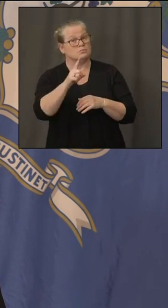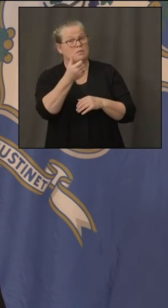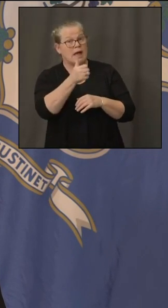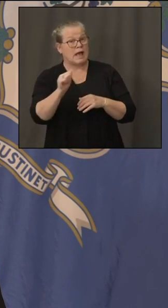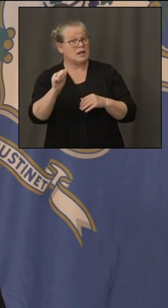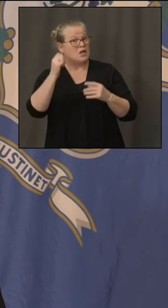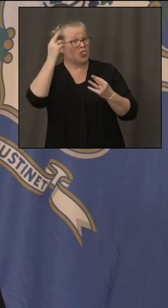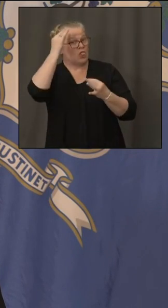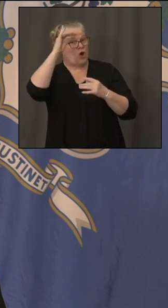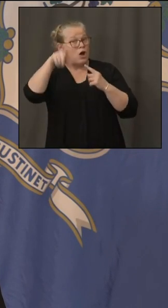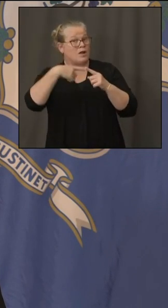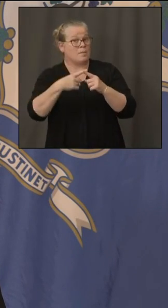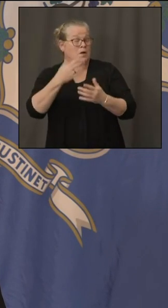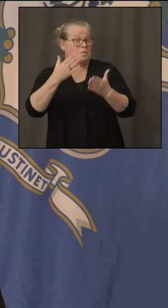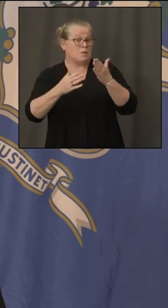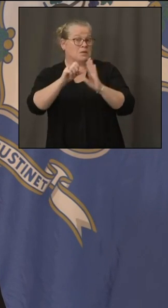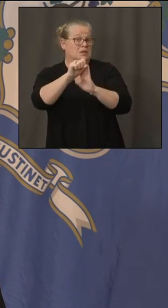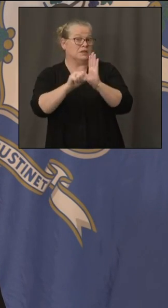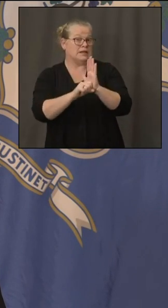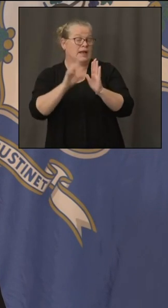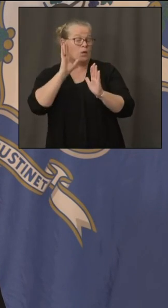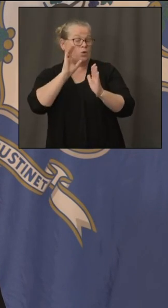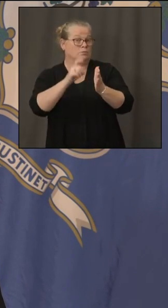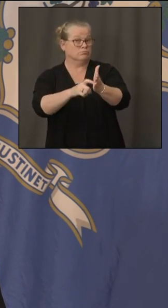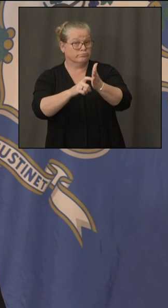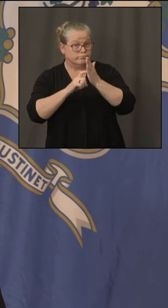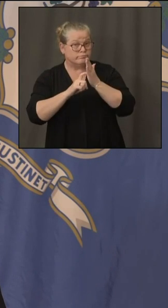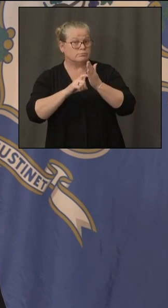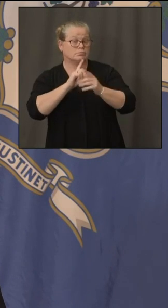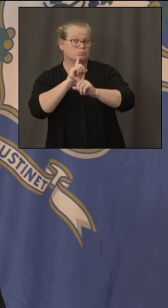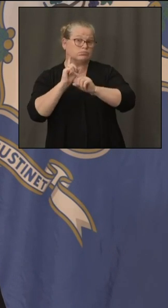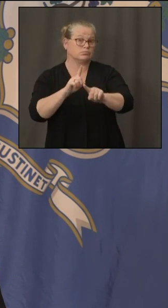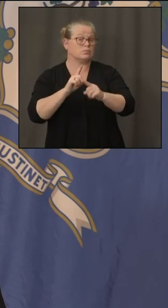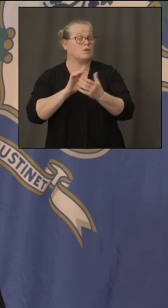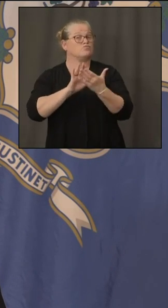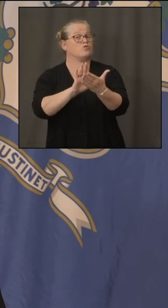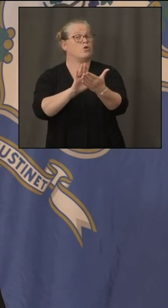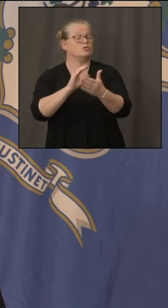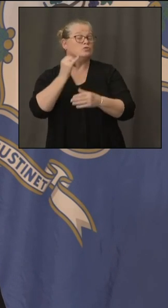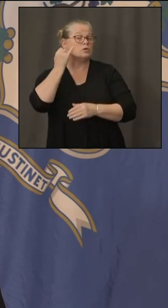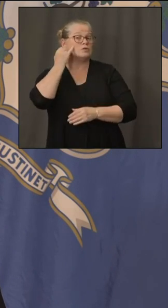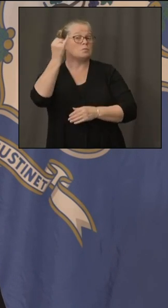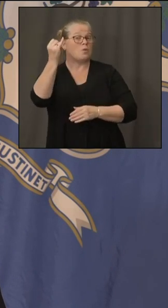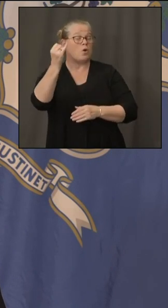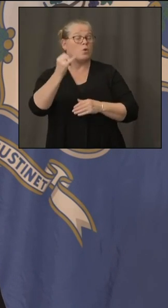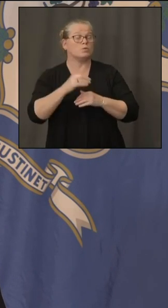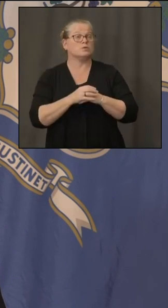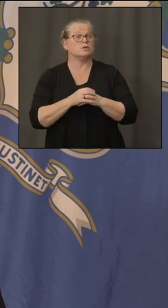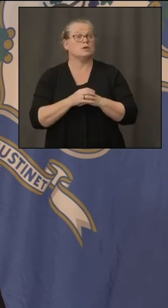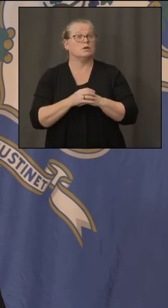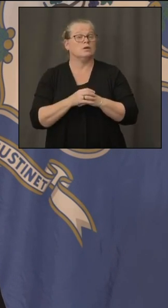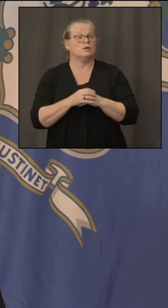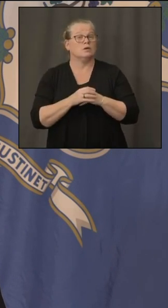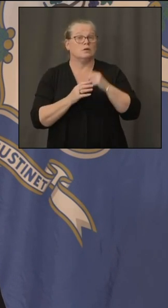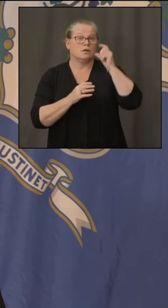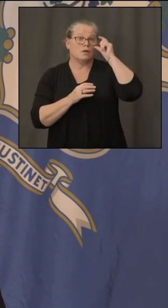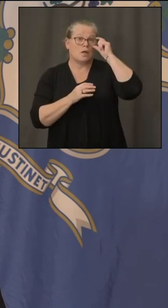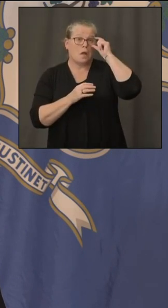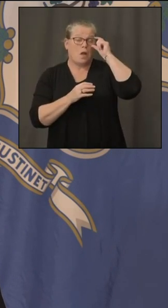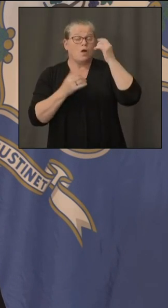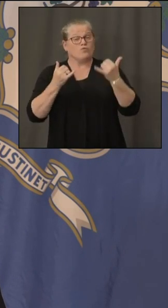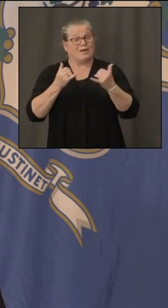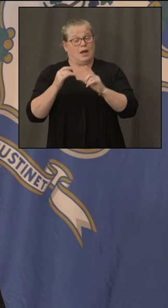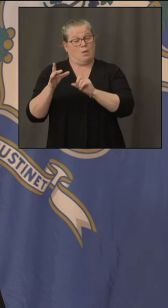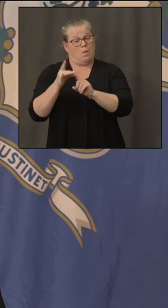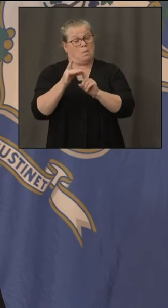mandate an approach uh particularly if the infection rate continues on the trend that it's in right